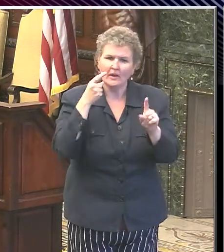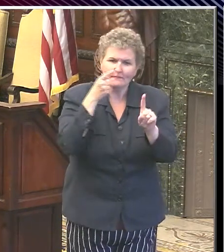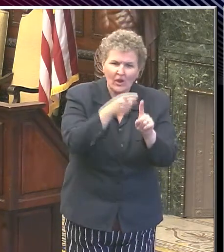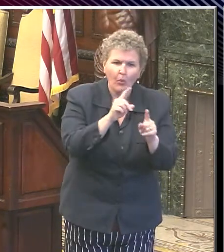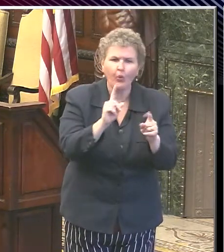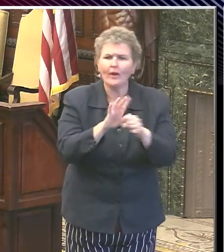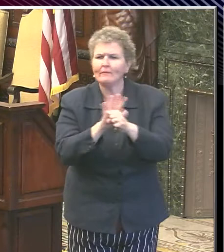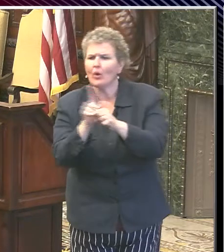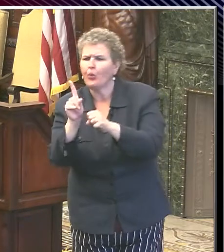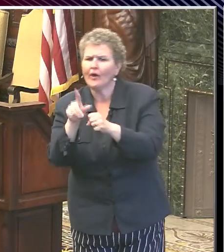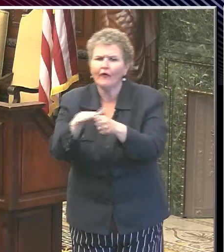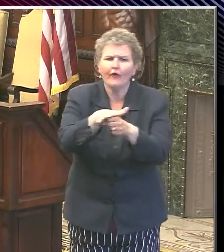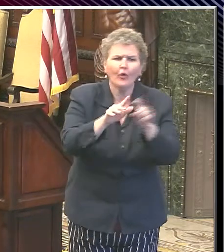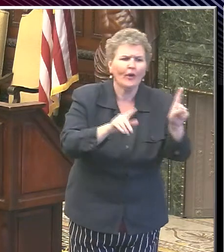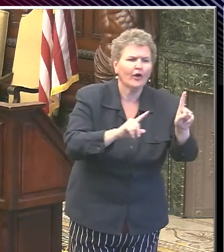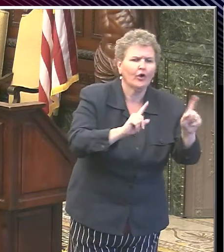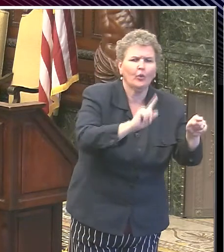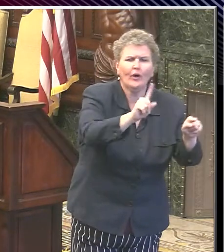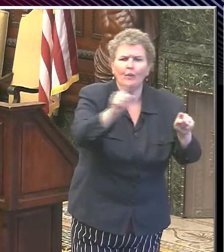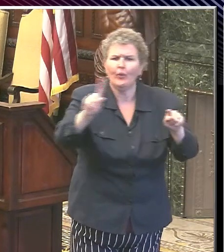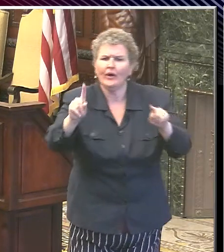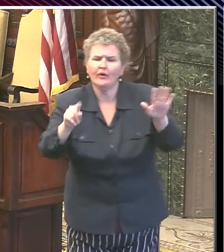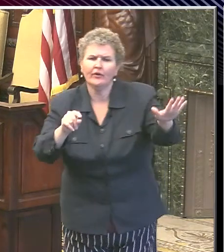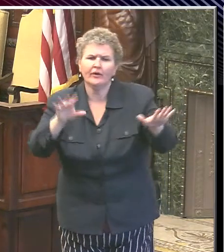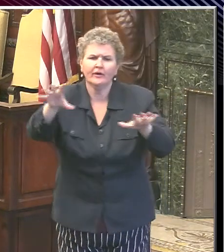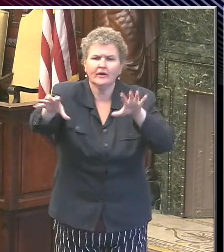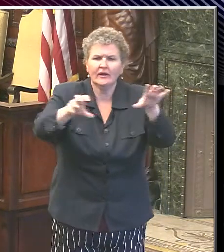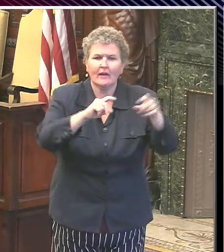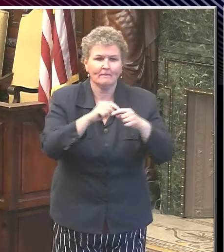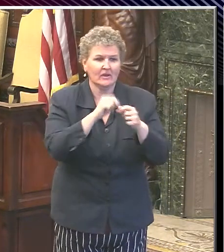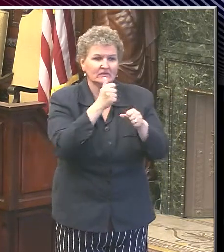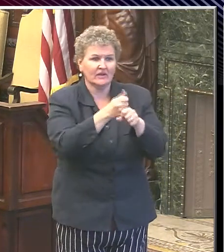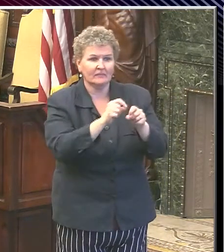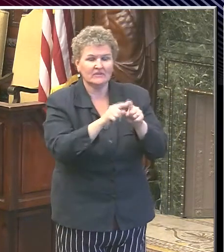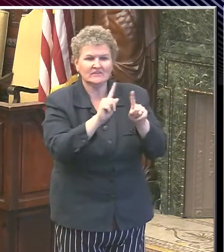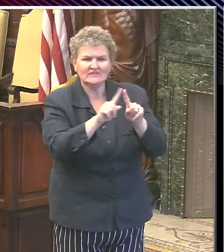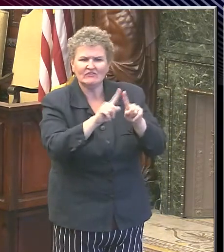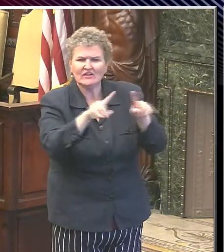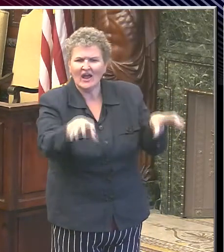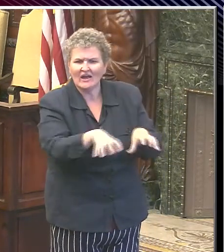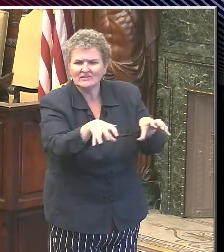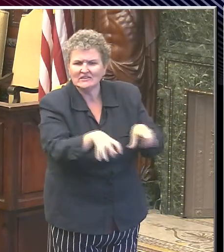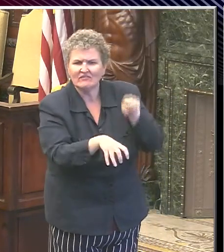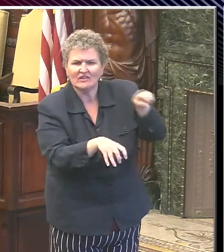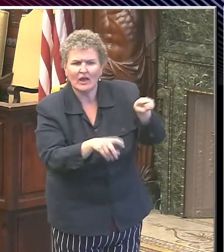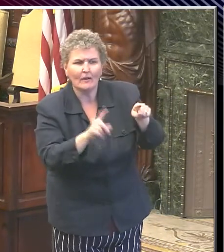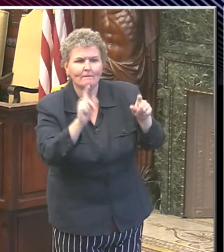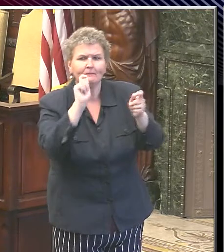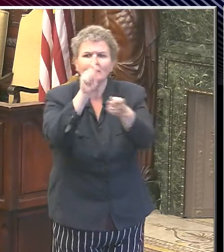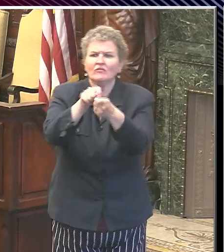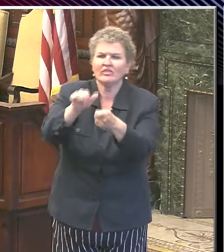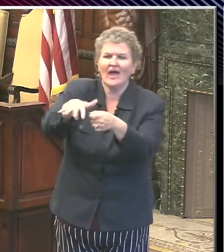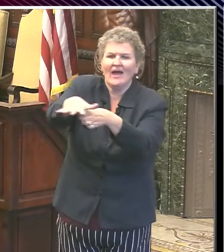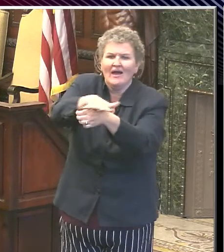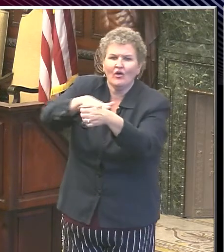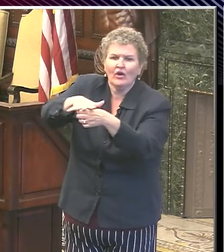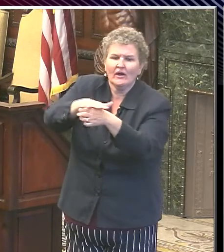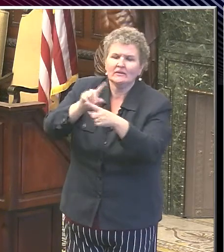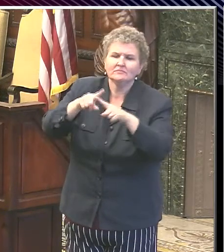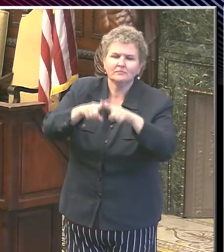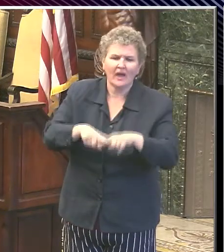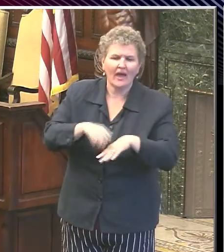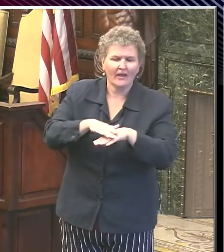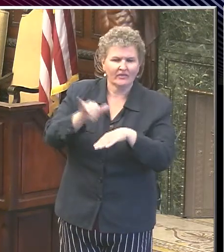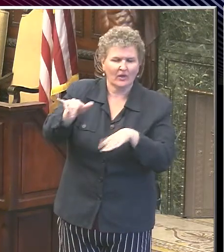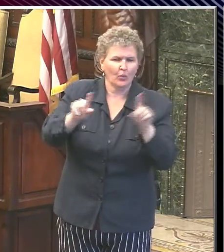occurring. So if it's occurring in a specific type of activity or type of sector, we might be more likely to shut that down than the entire city. So because we're trying